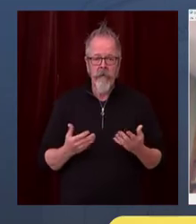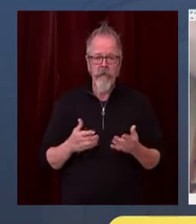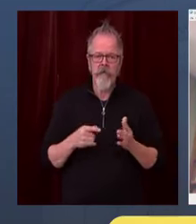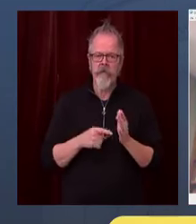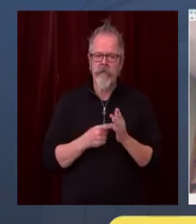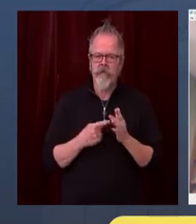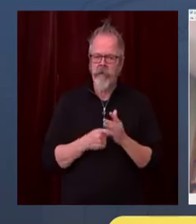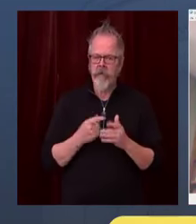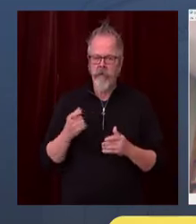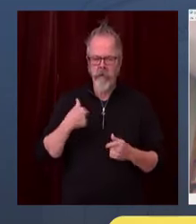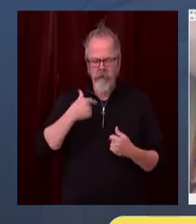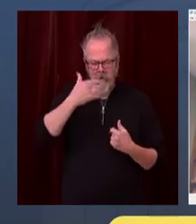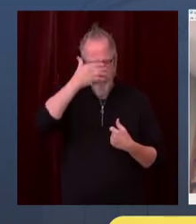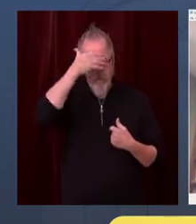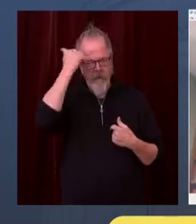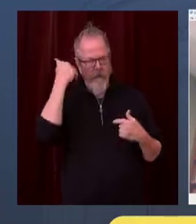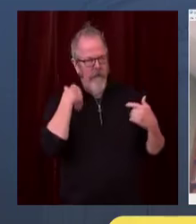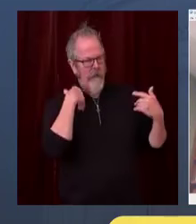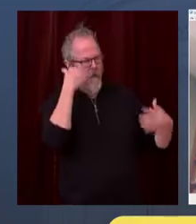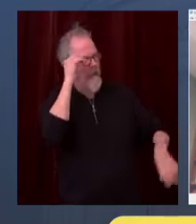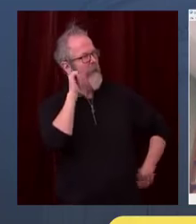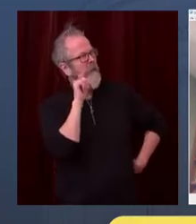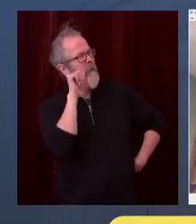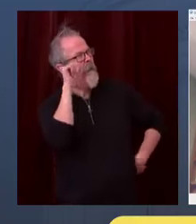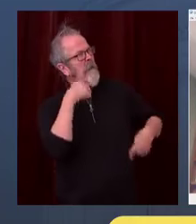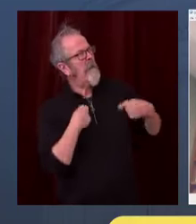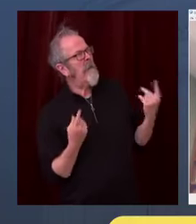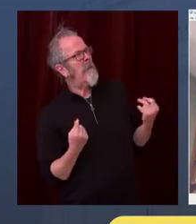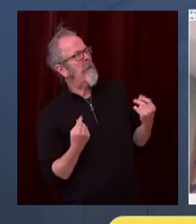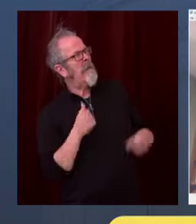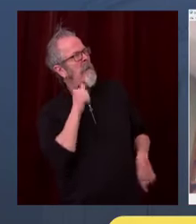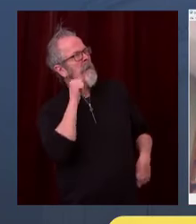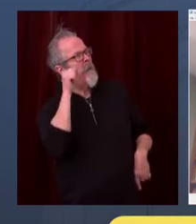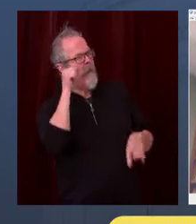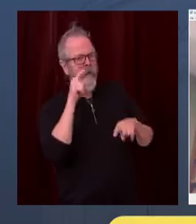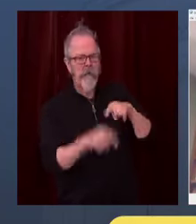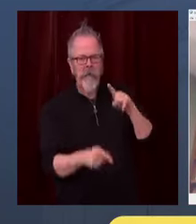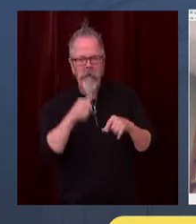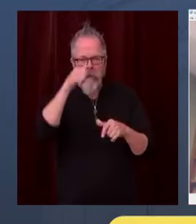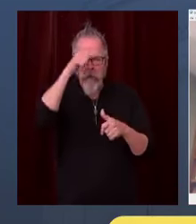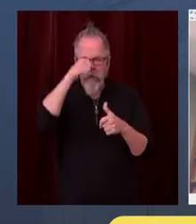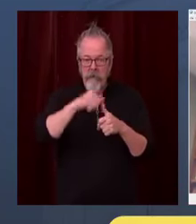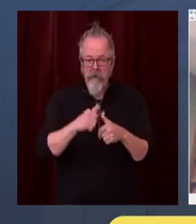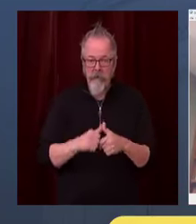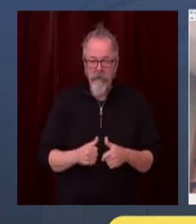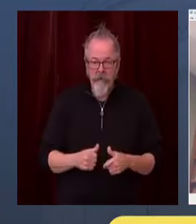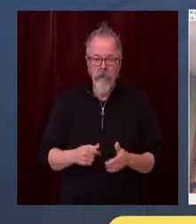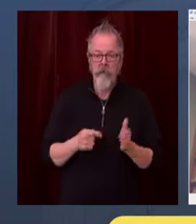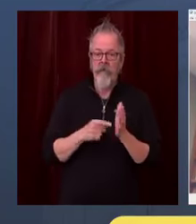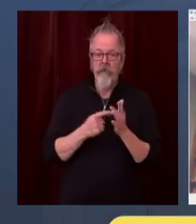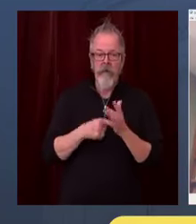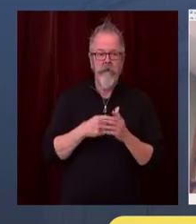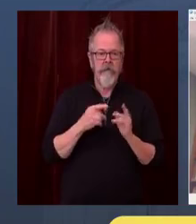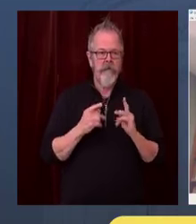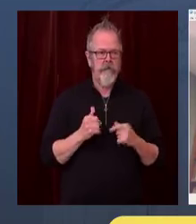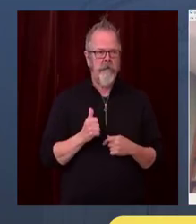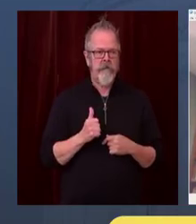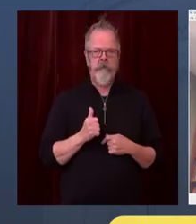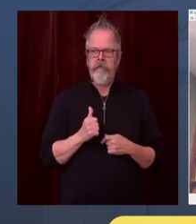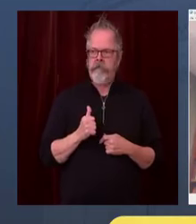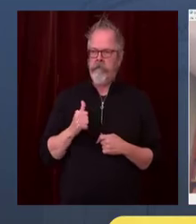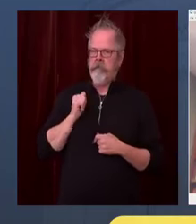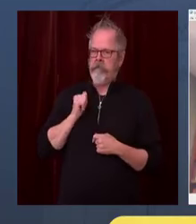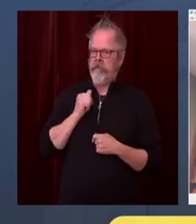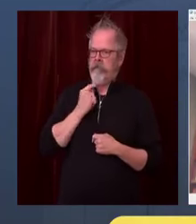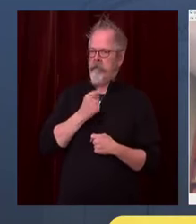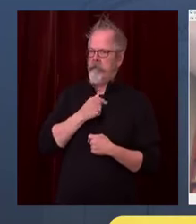we can identify where two or more people have been infected, which we consider an outbreak, but these identified outbreaks likely only represent a